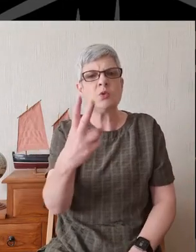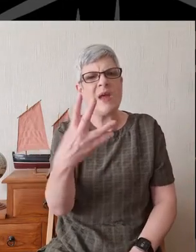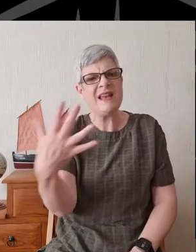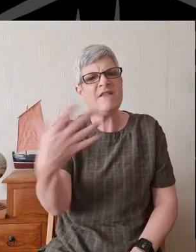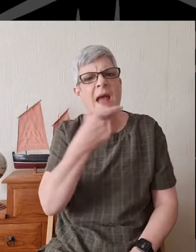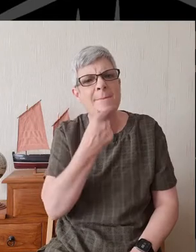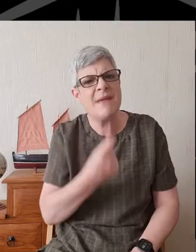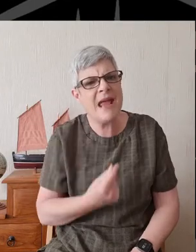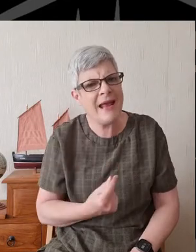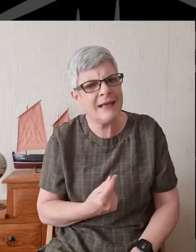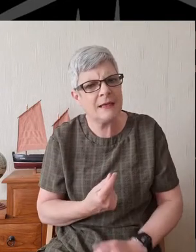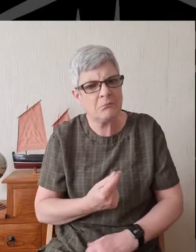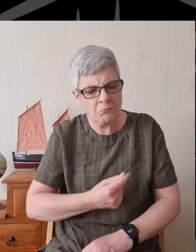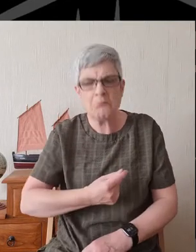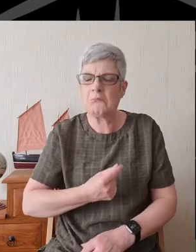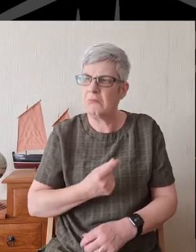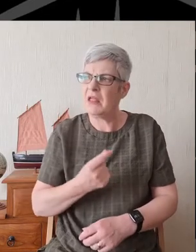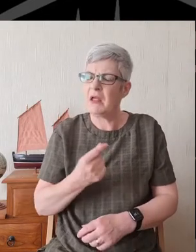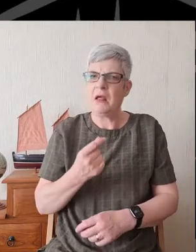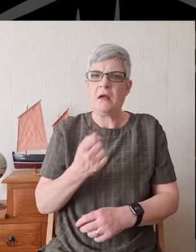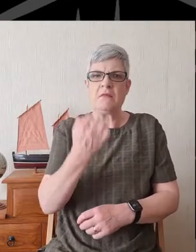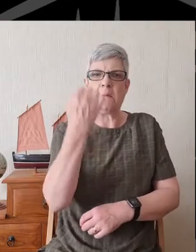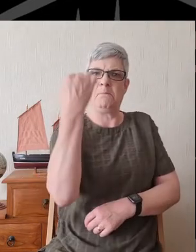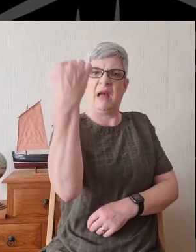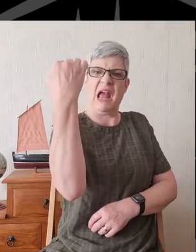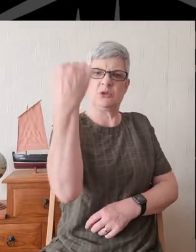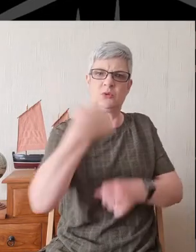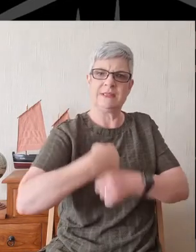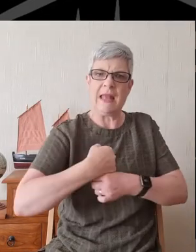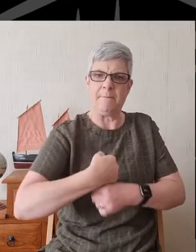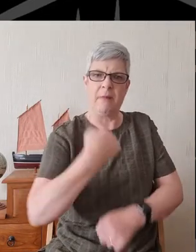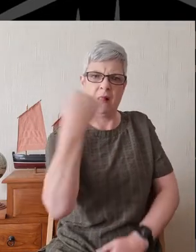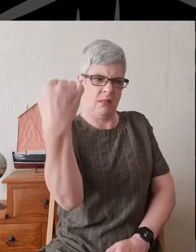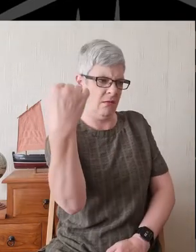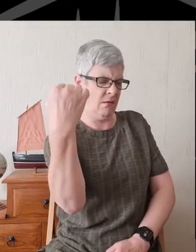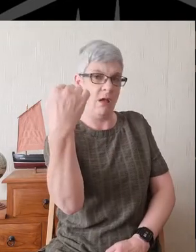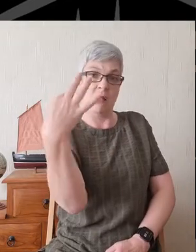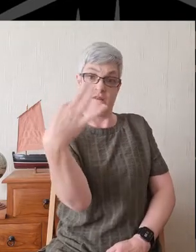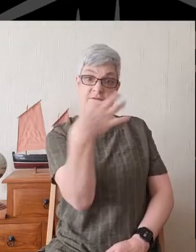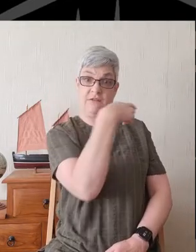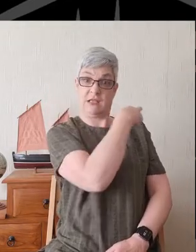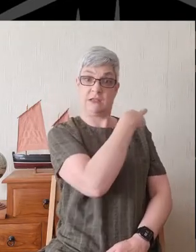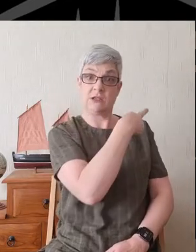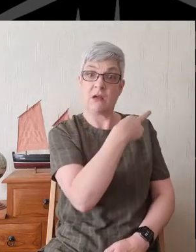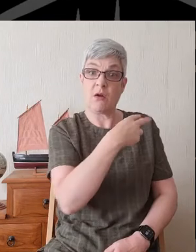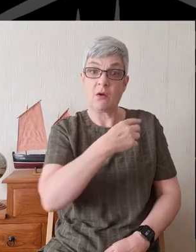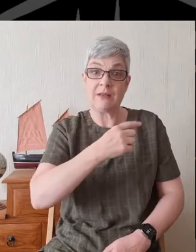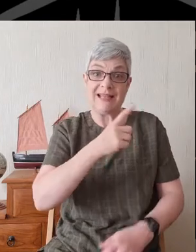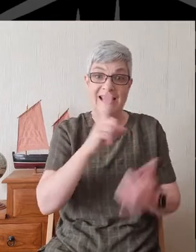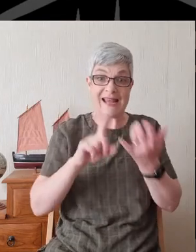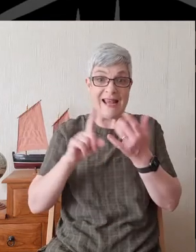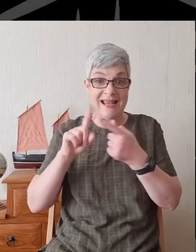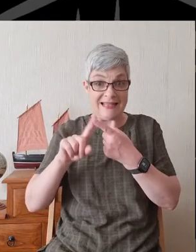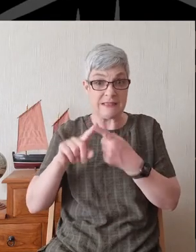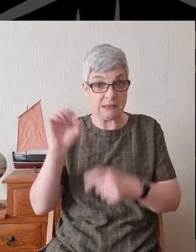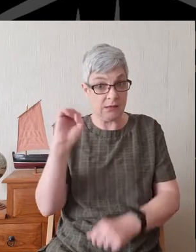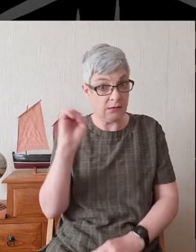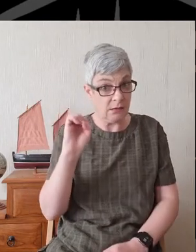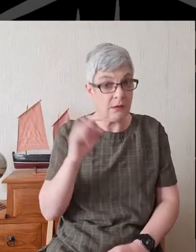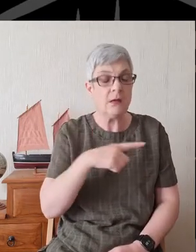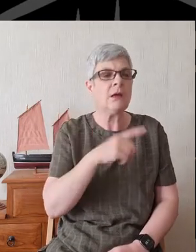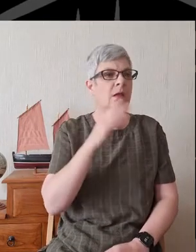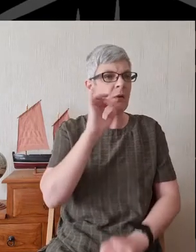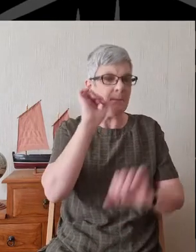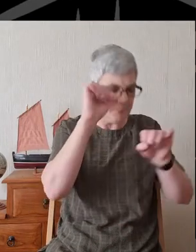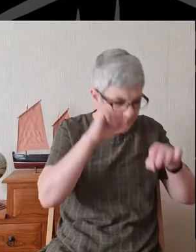-five men. With their backs towards the temple of the Lord, and their faces towards the east, they were bowing down